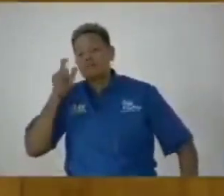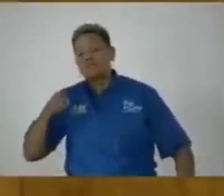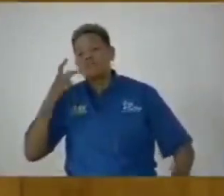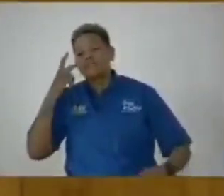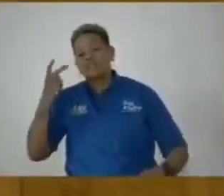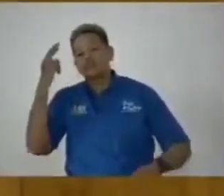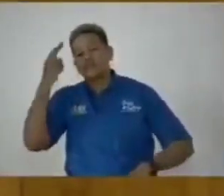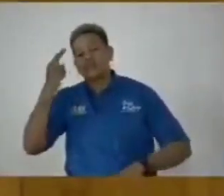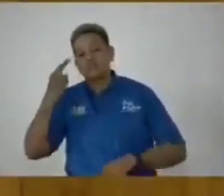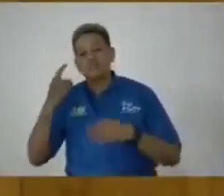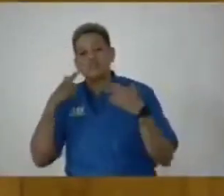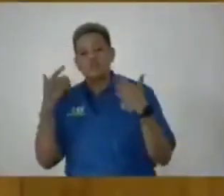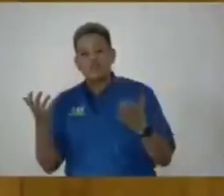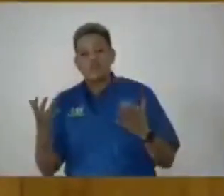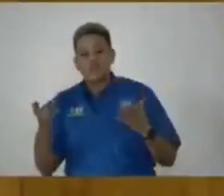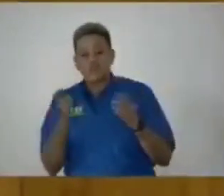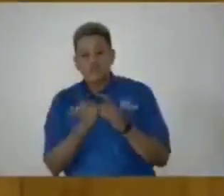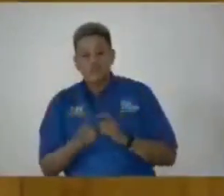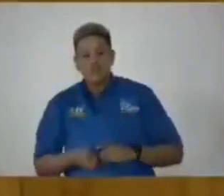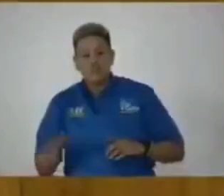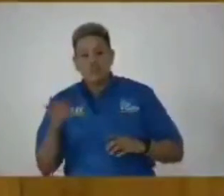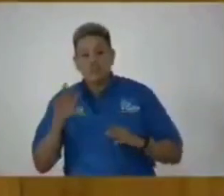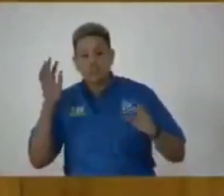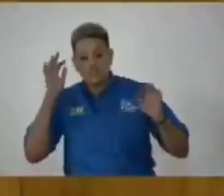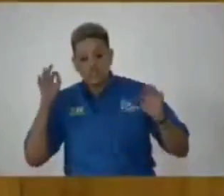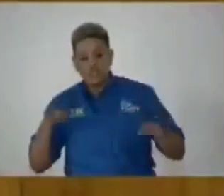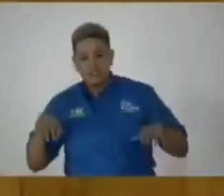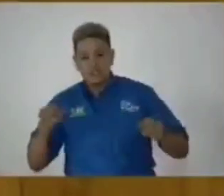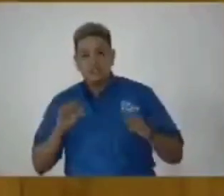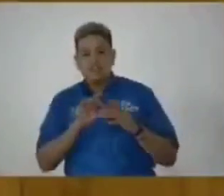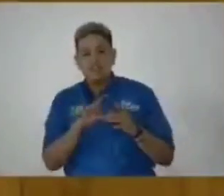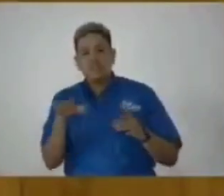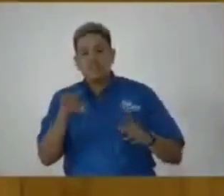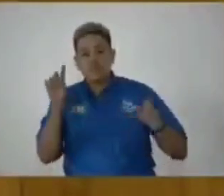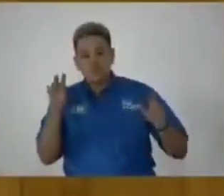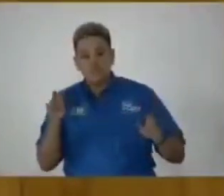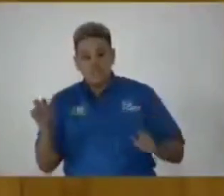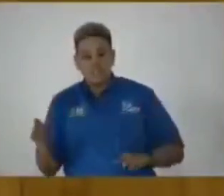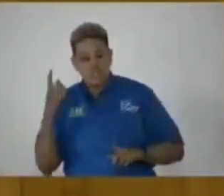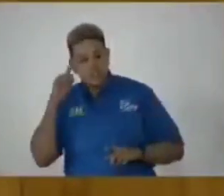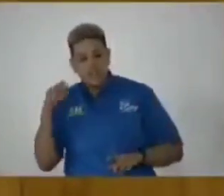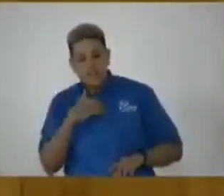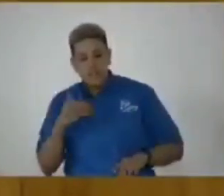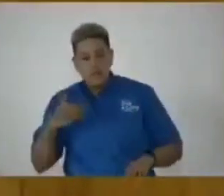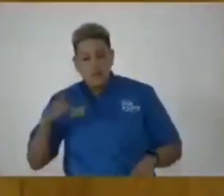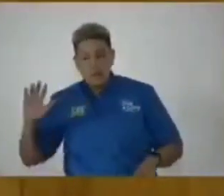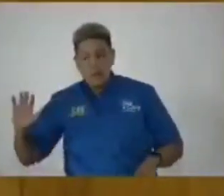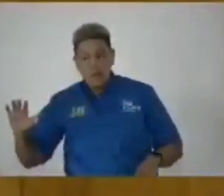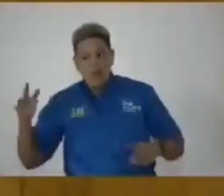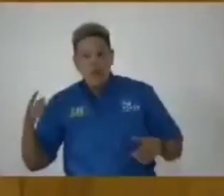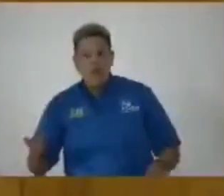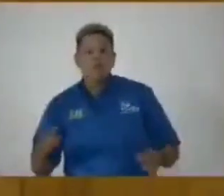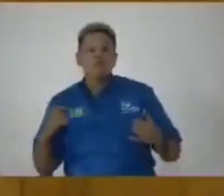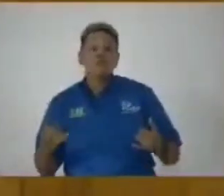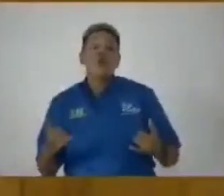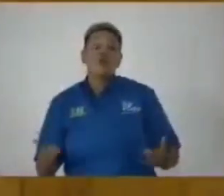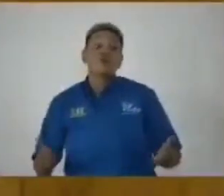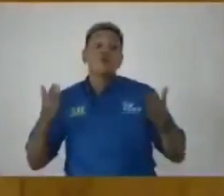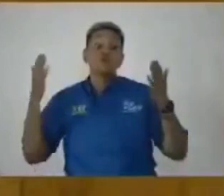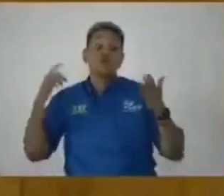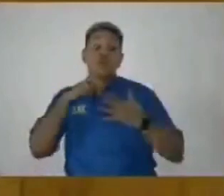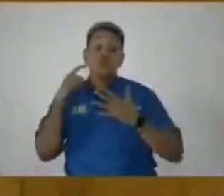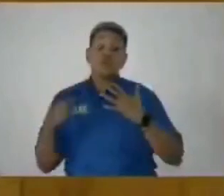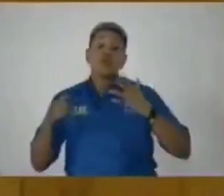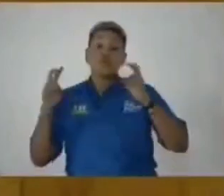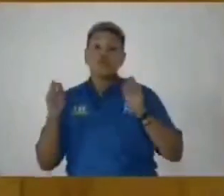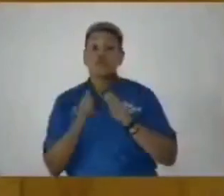reason to change their ruling on those matters. It is for the member to raise those issues